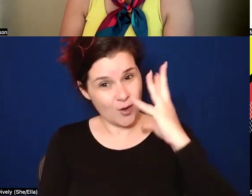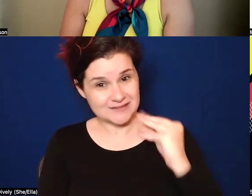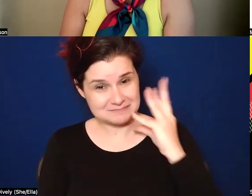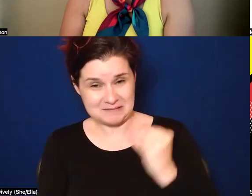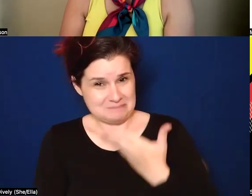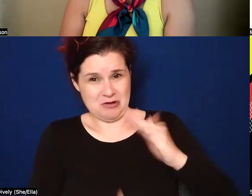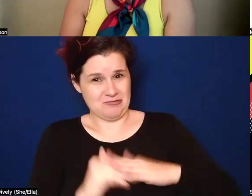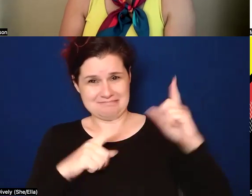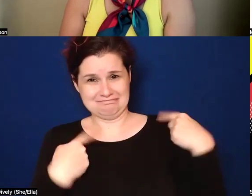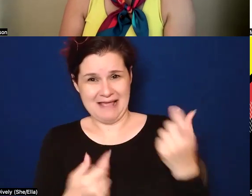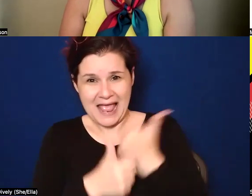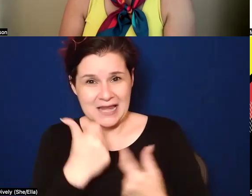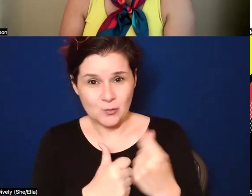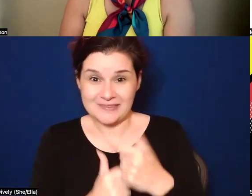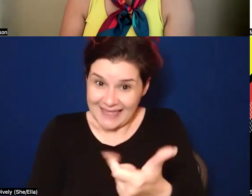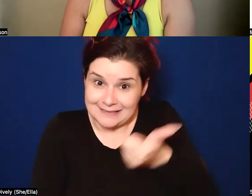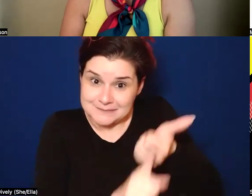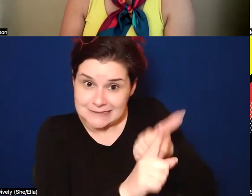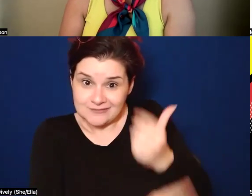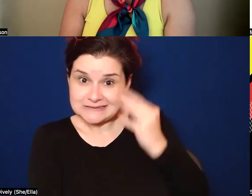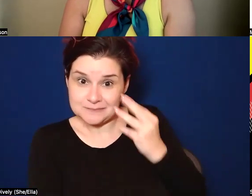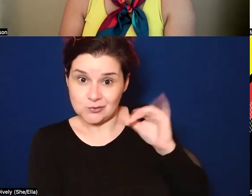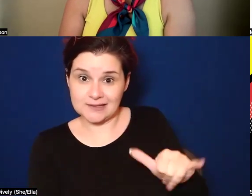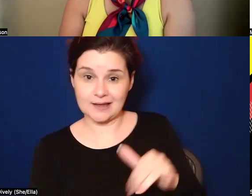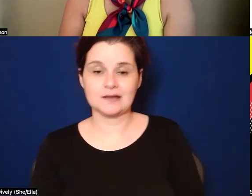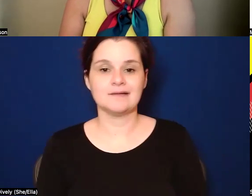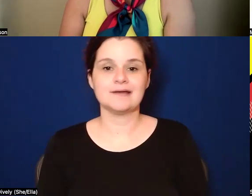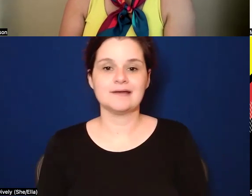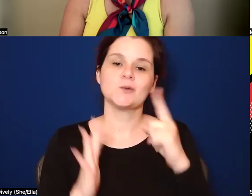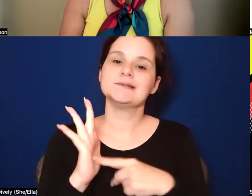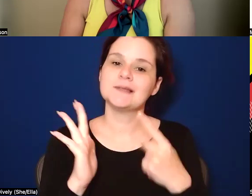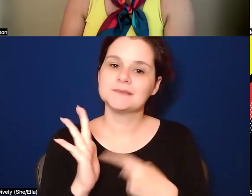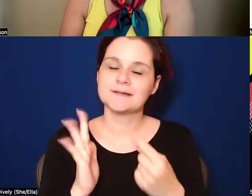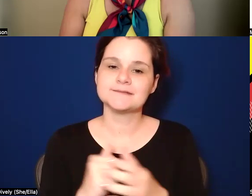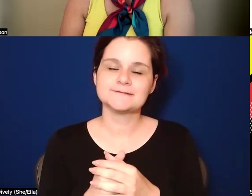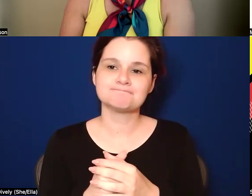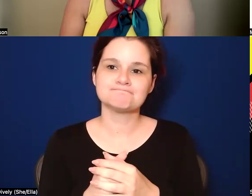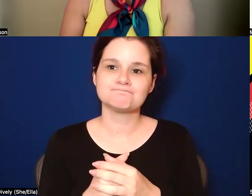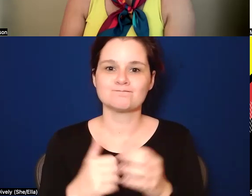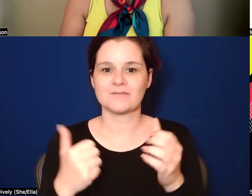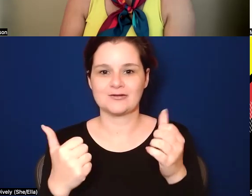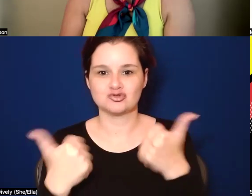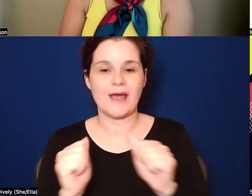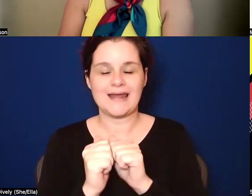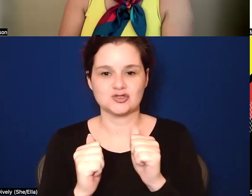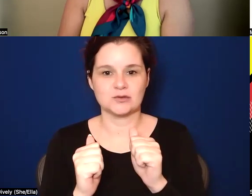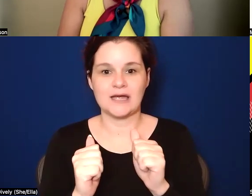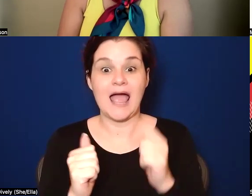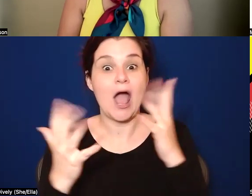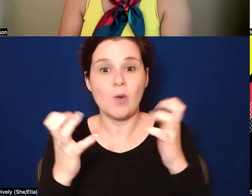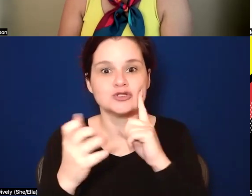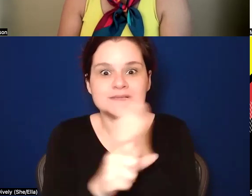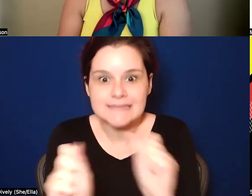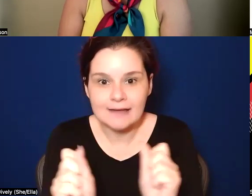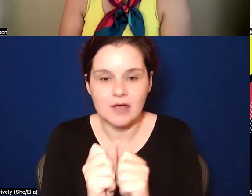anybody they experienced it. And so, you know, sometimes, um, trying not to get caught up, like, I just want you to be safe.